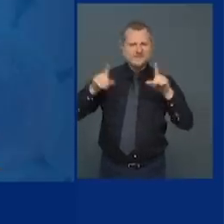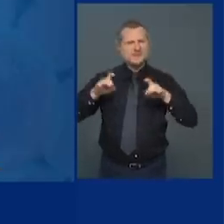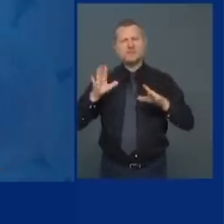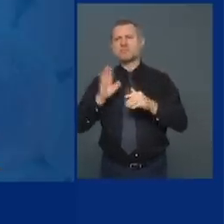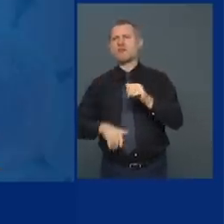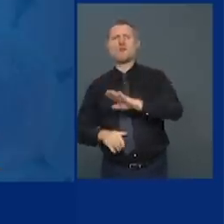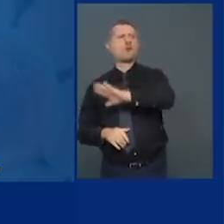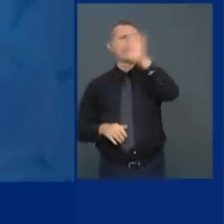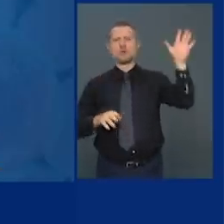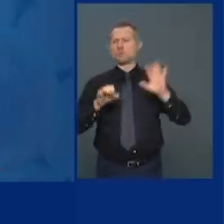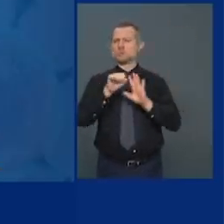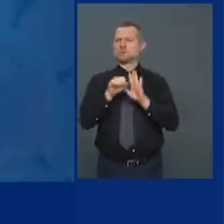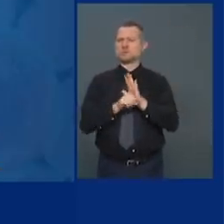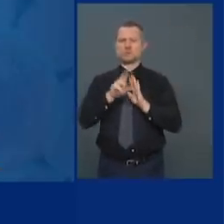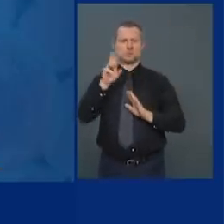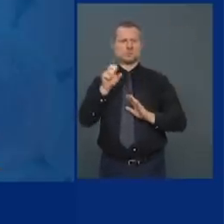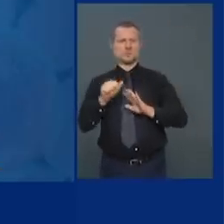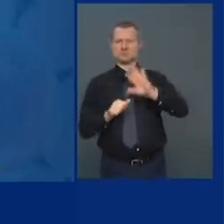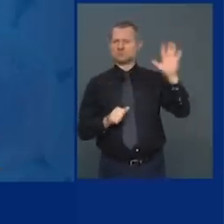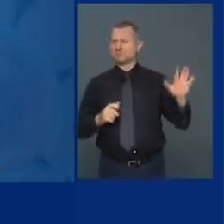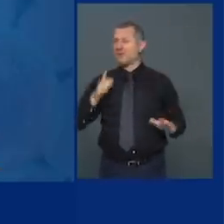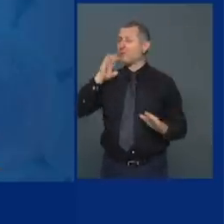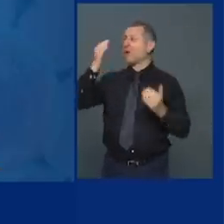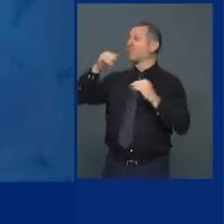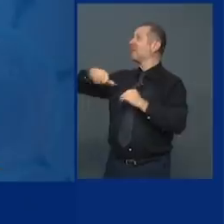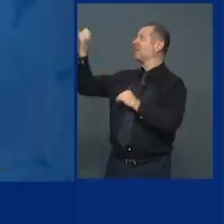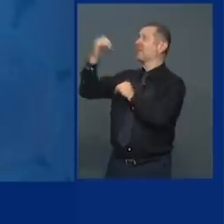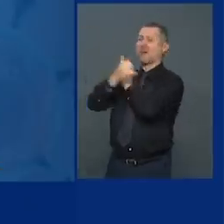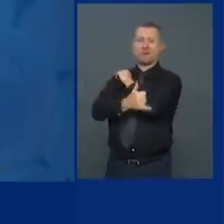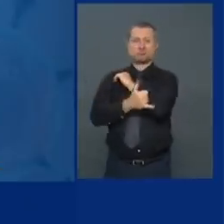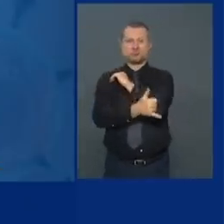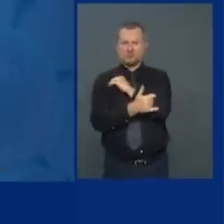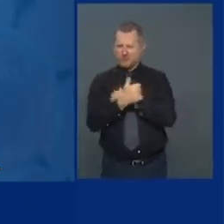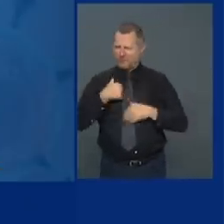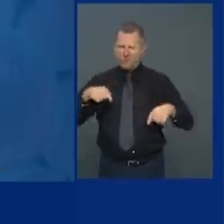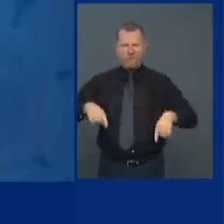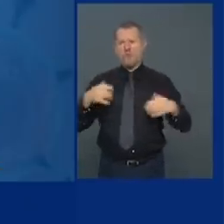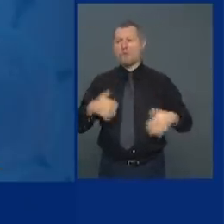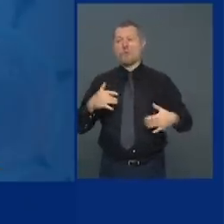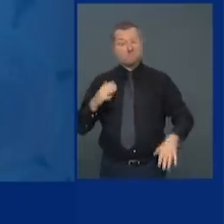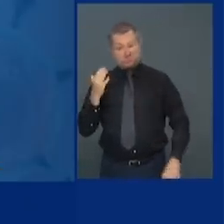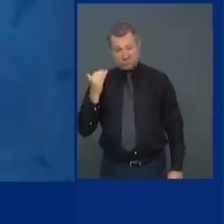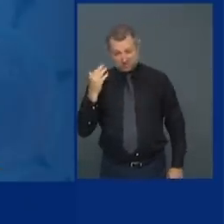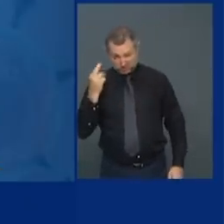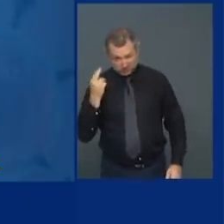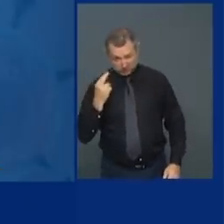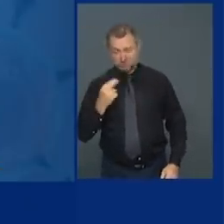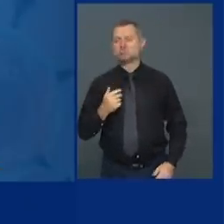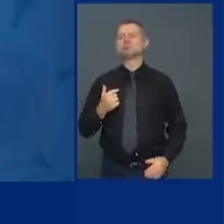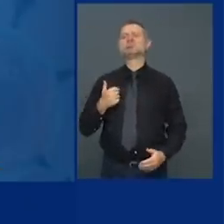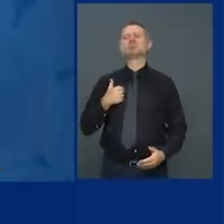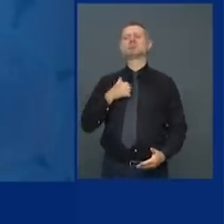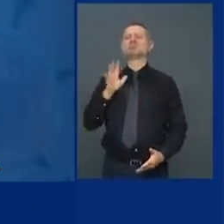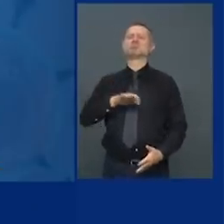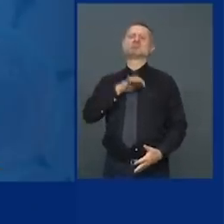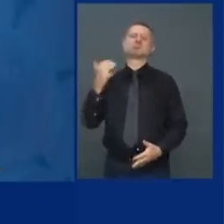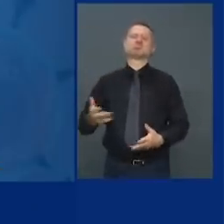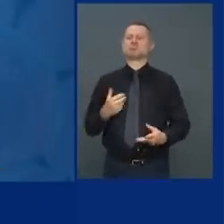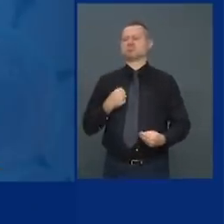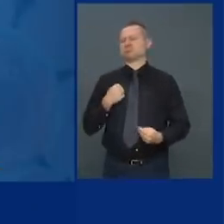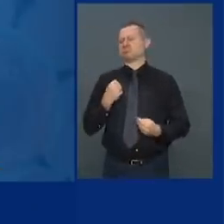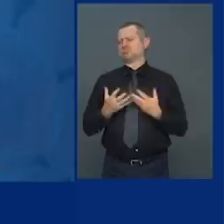Because when you have that level of data, you can really identify